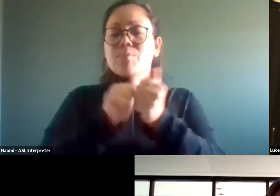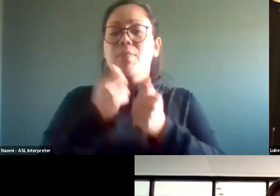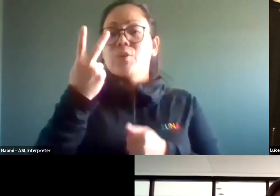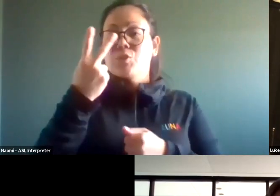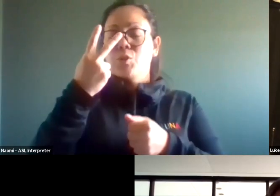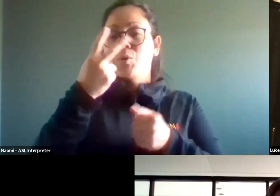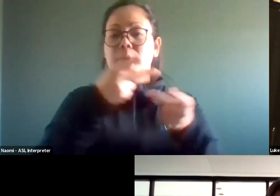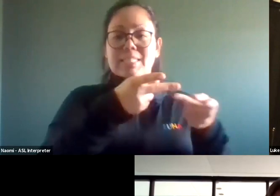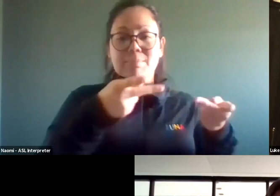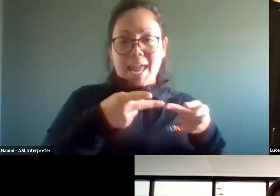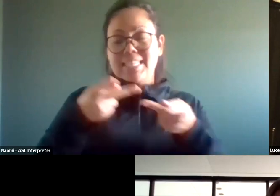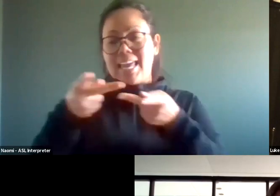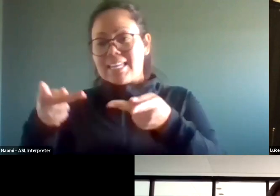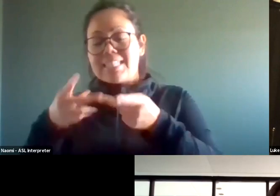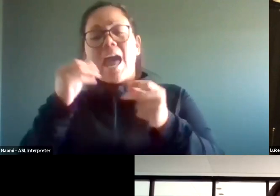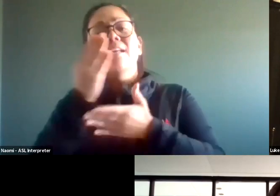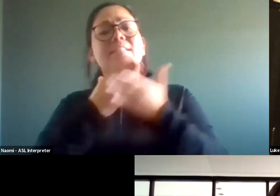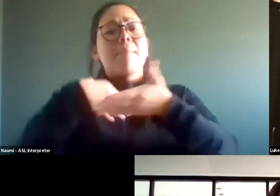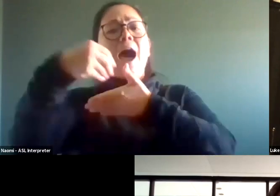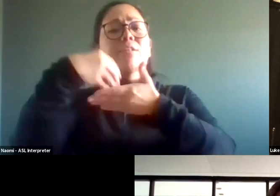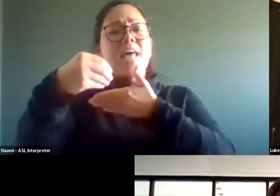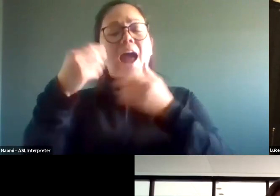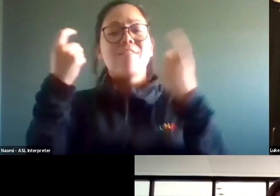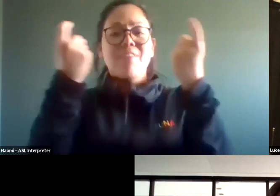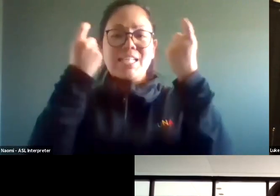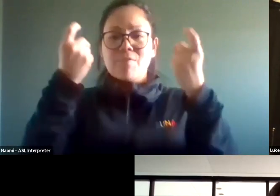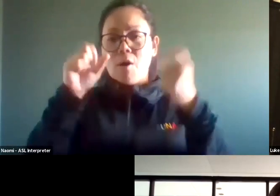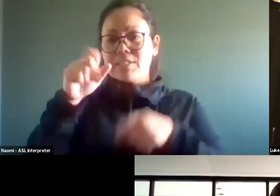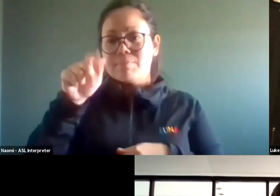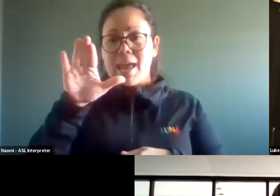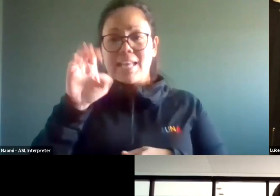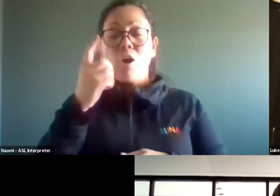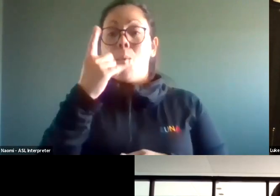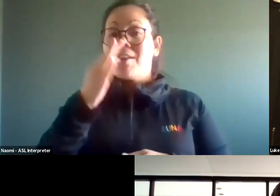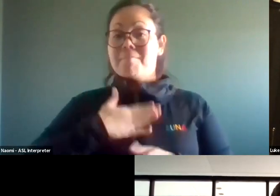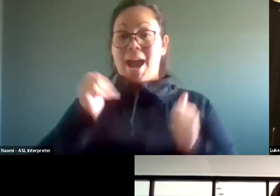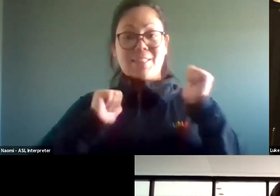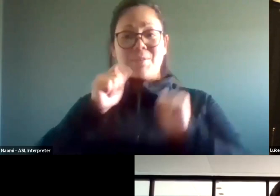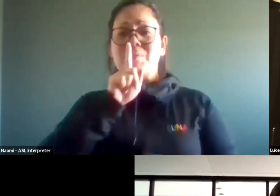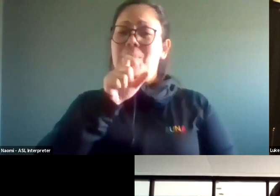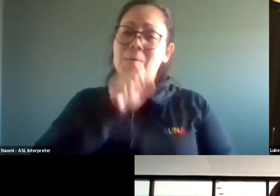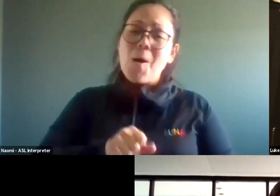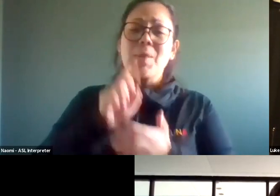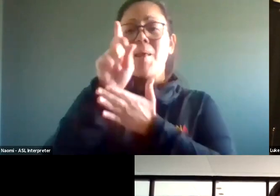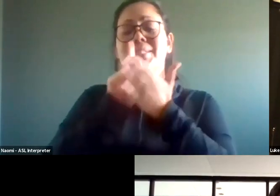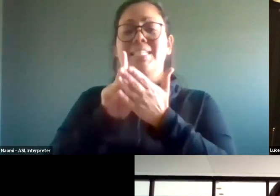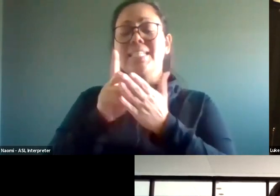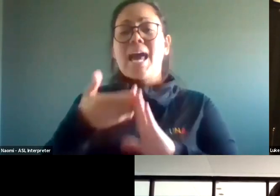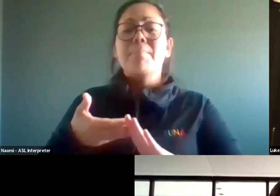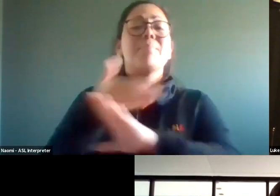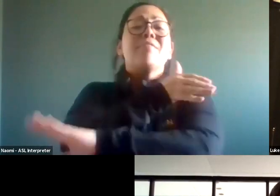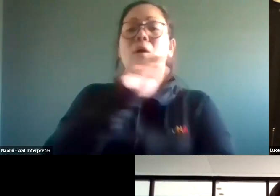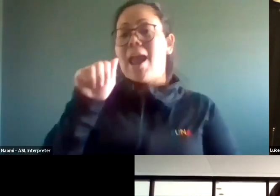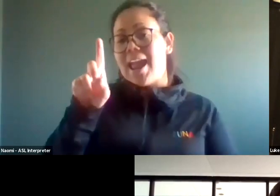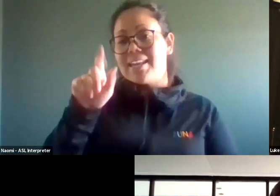spaces and some outdoor festival style space. One of my theaters is, is very old and it was designed and built before ADA was really